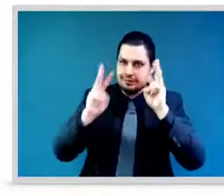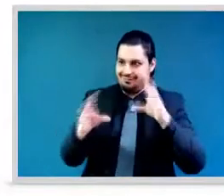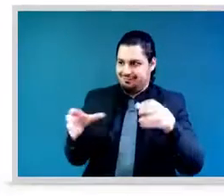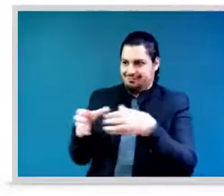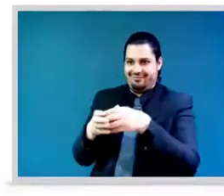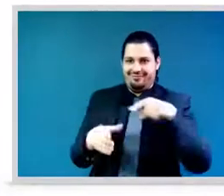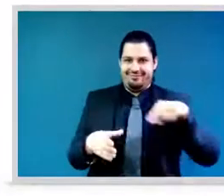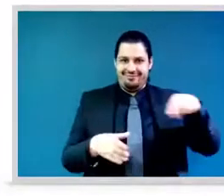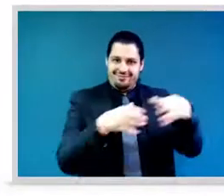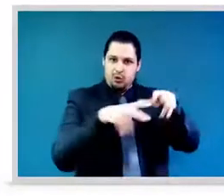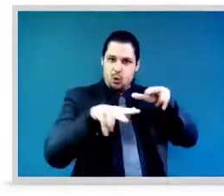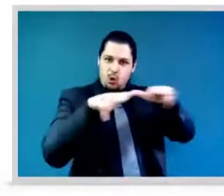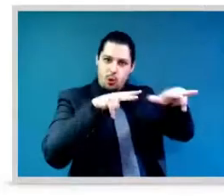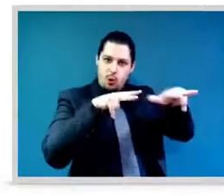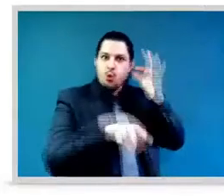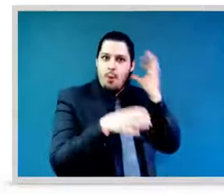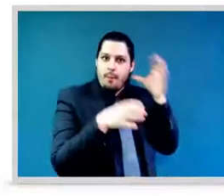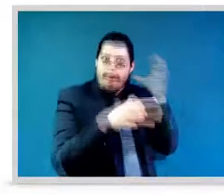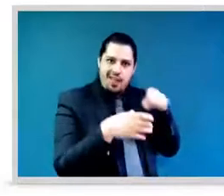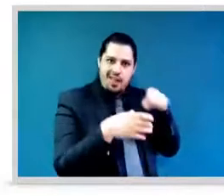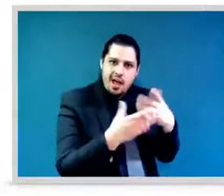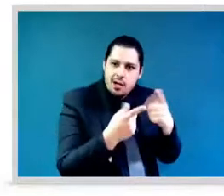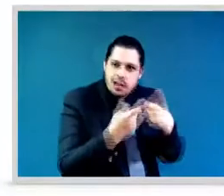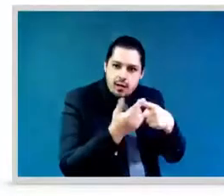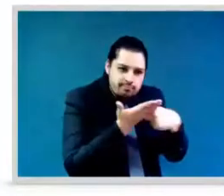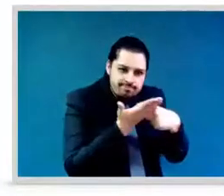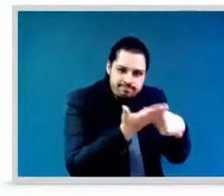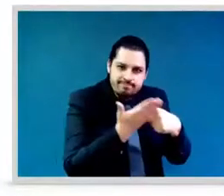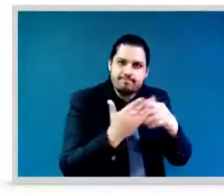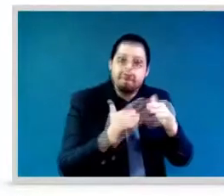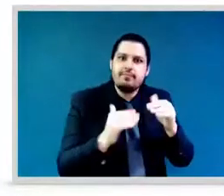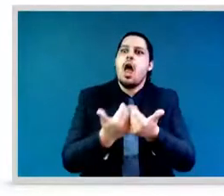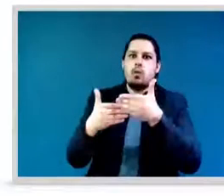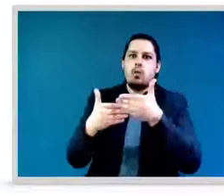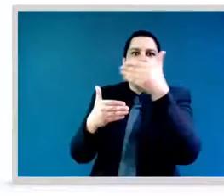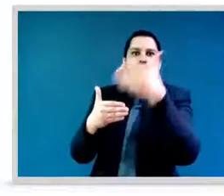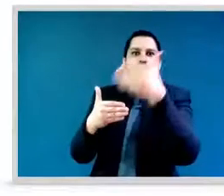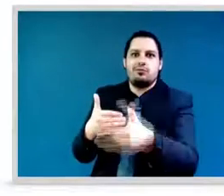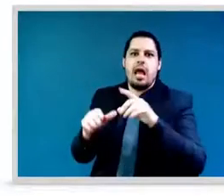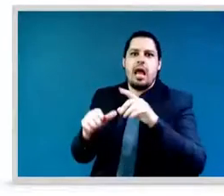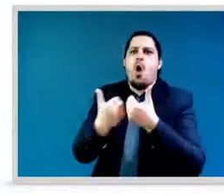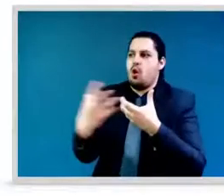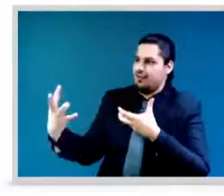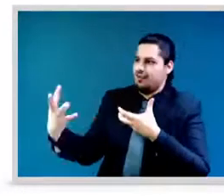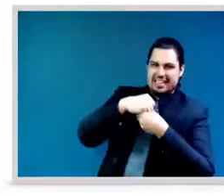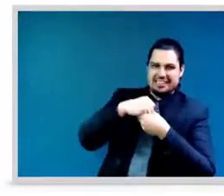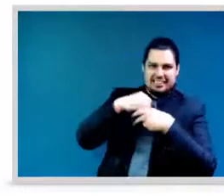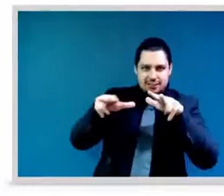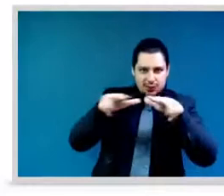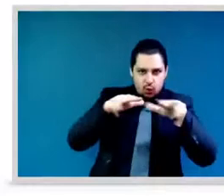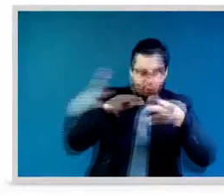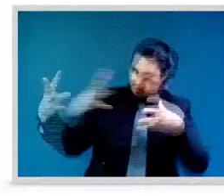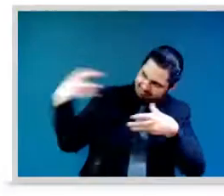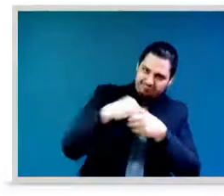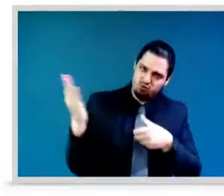effective and equal participation of women. They even called for 50 50